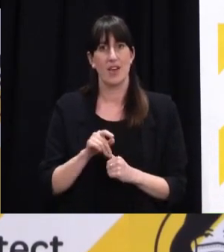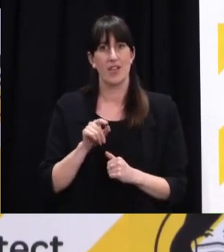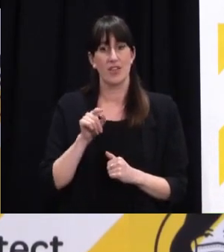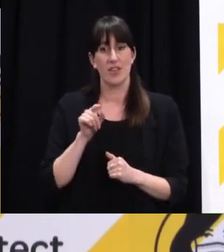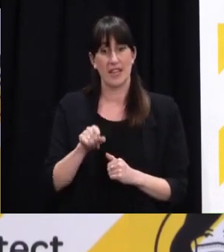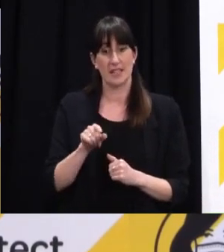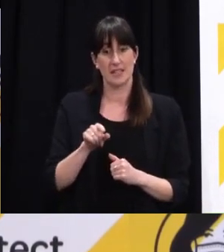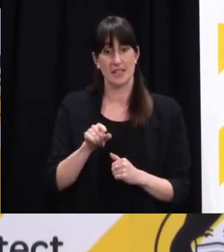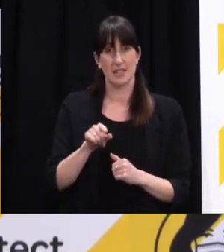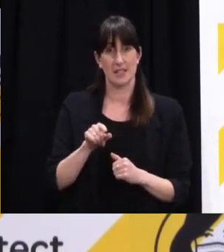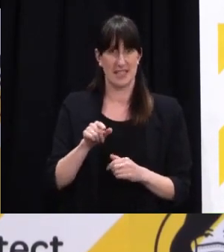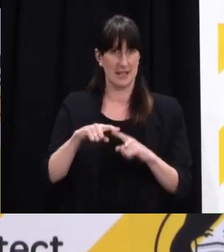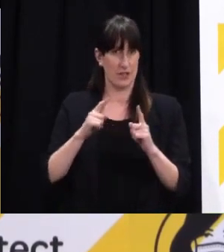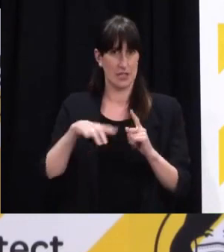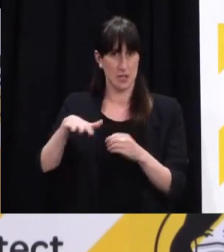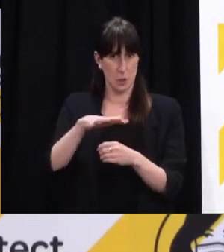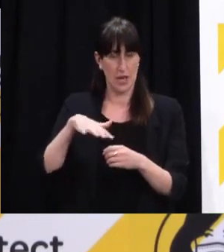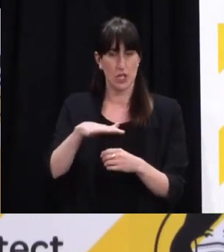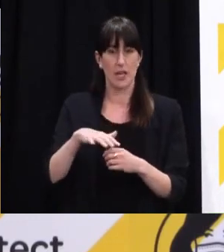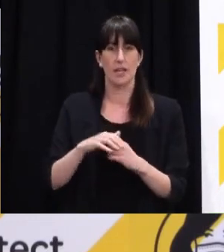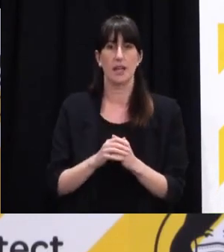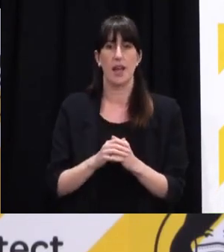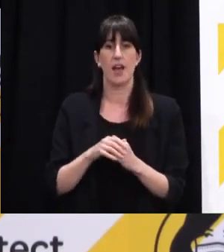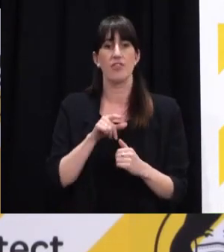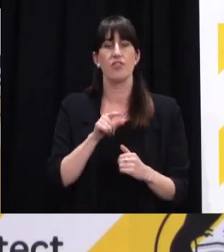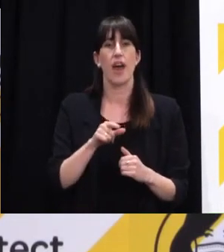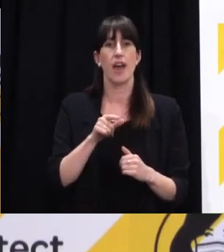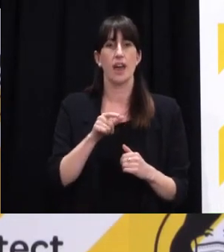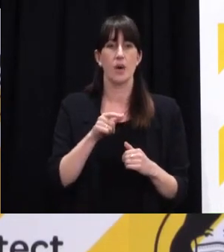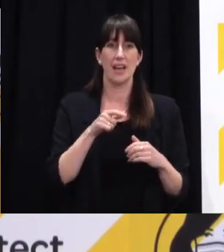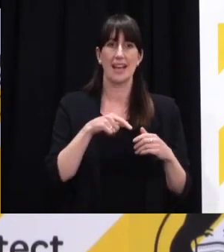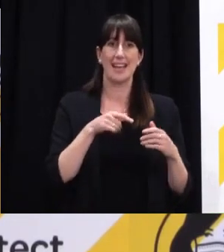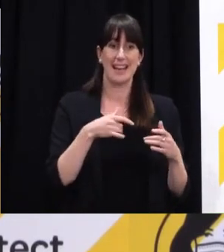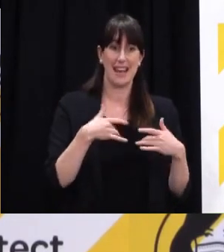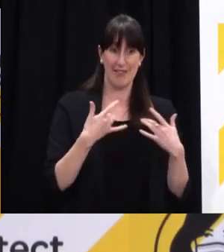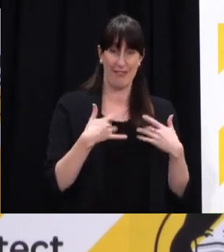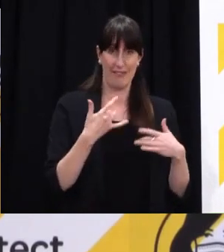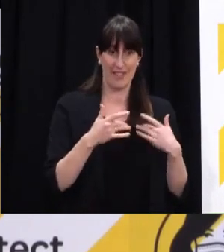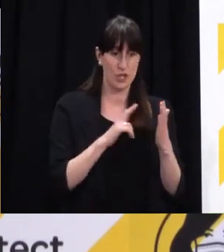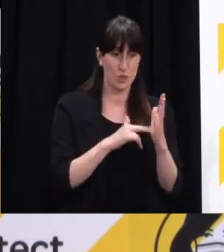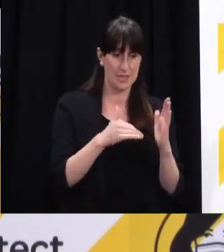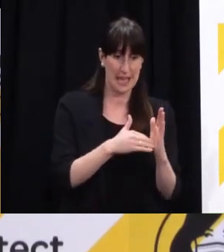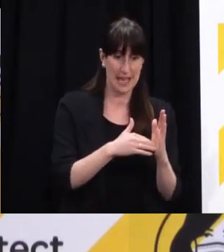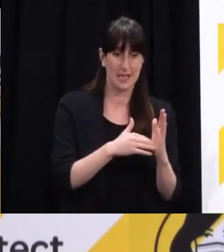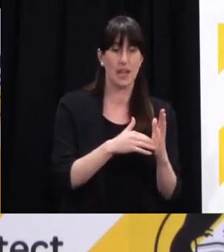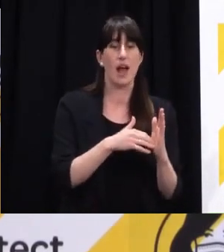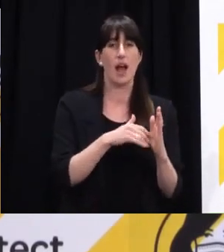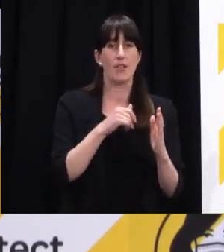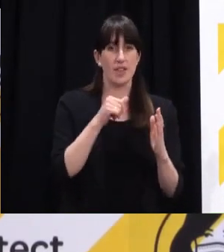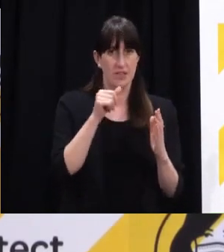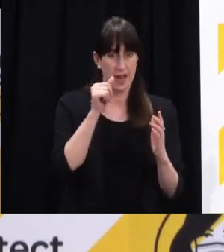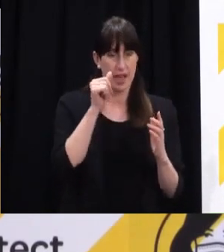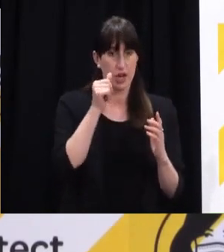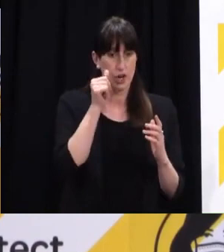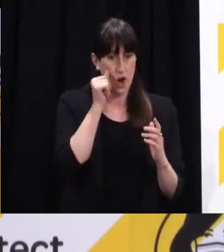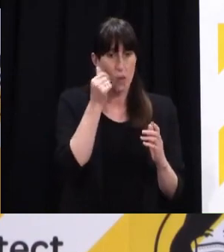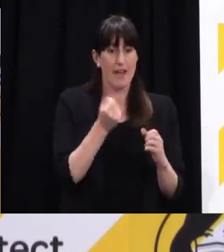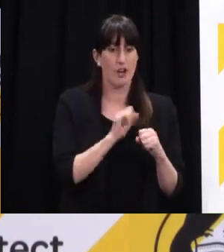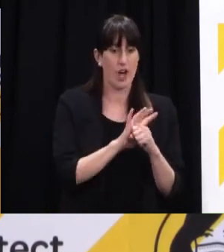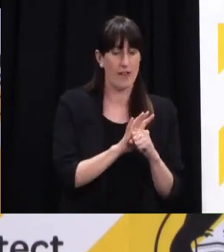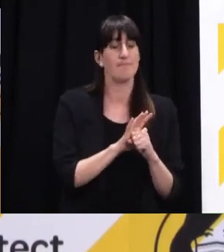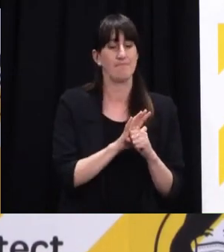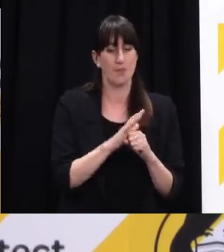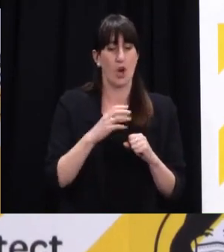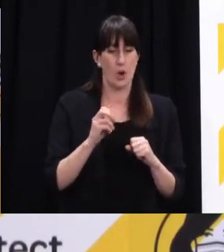come into a facility for a number of weeks versus someone who gets information sometimes only hours before that they need to go into quarantine.